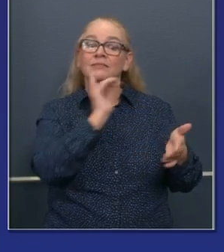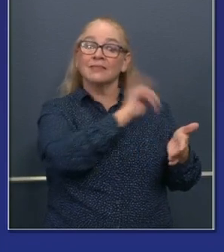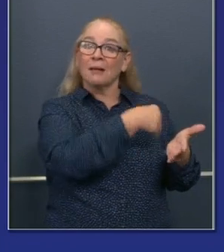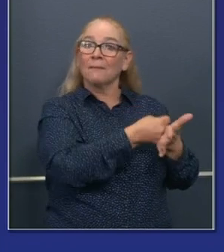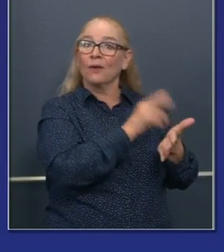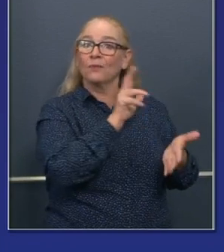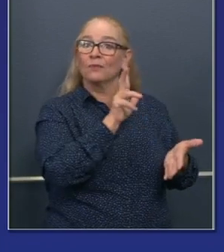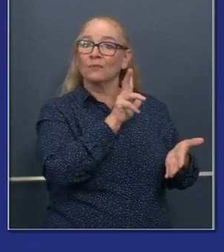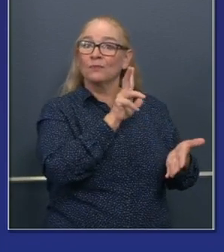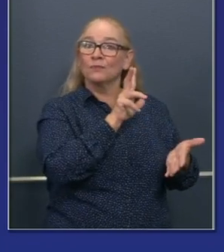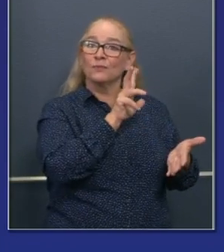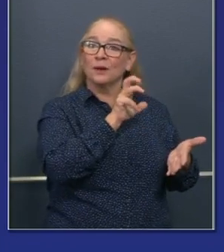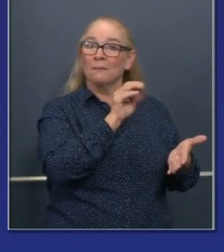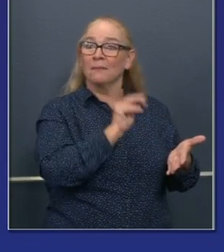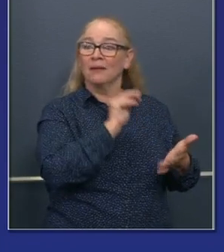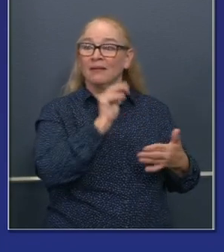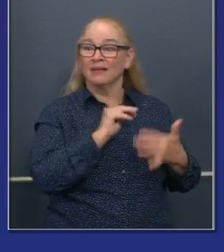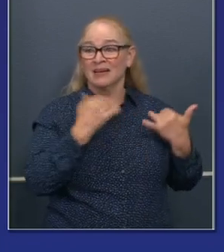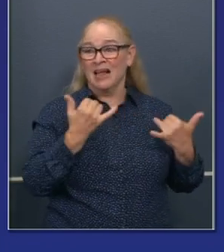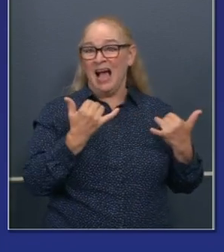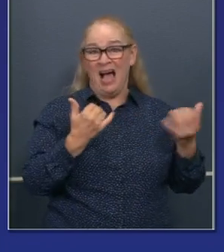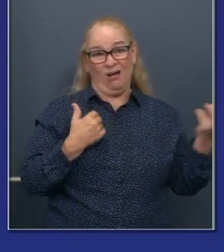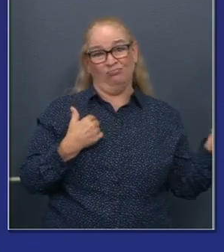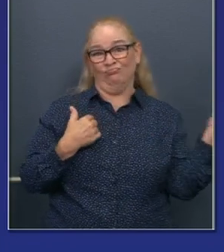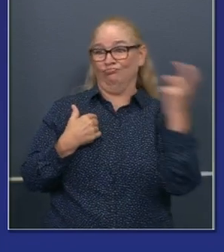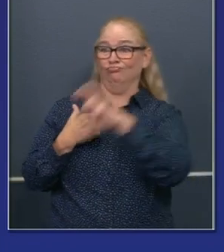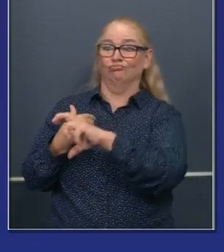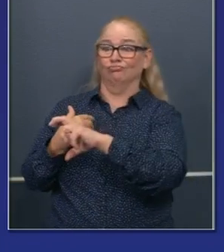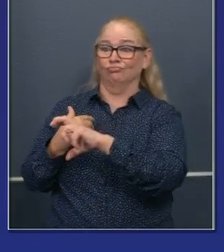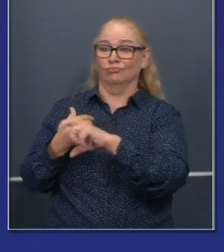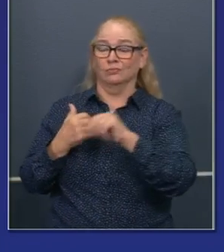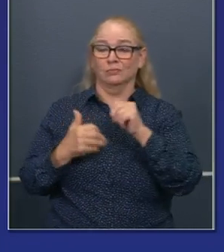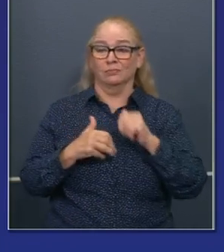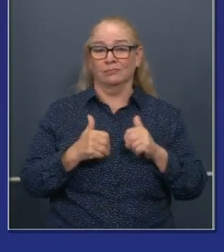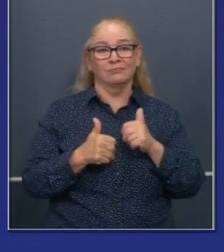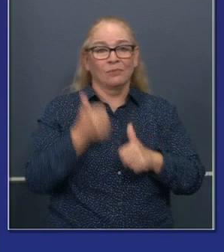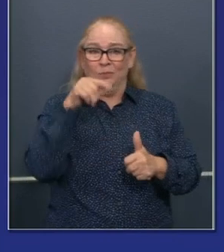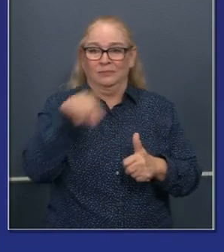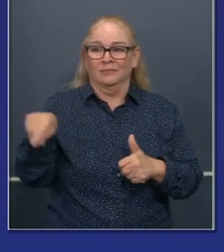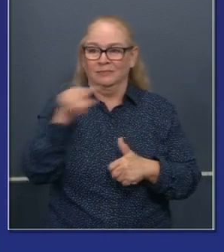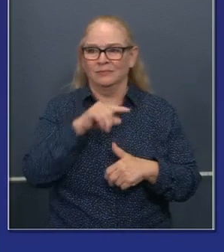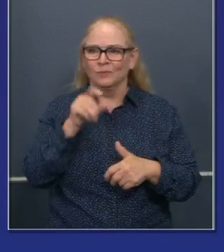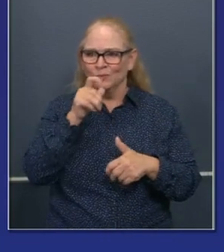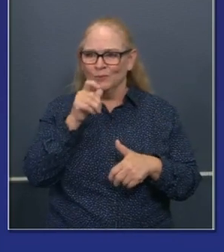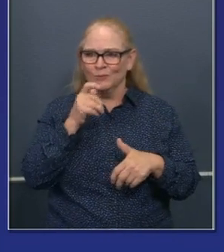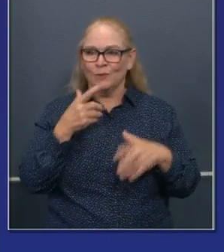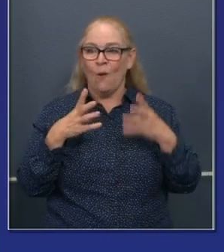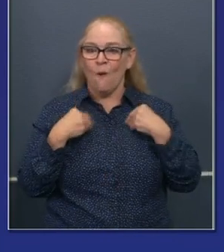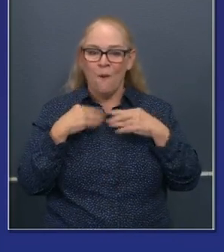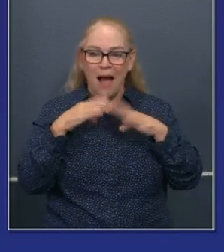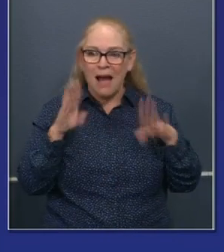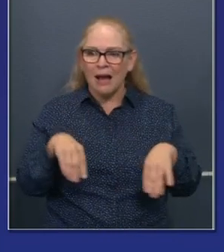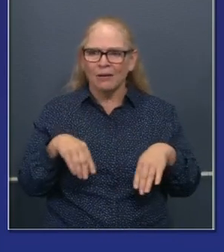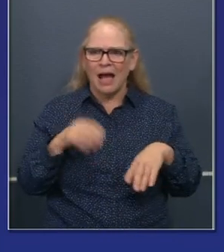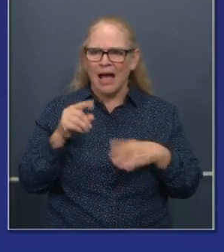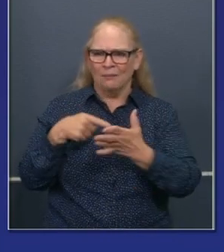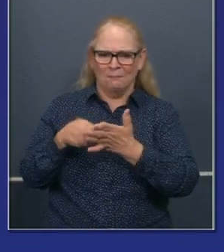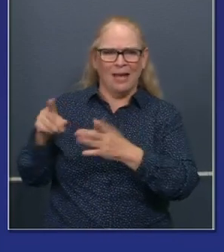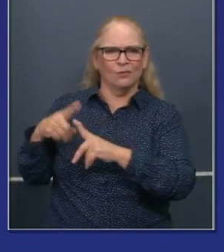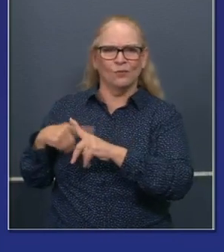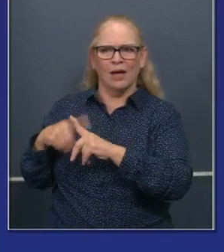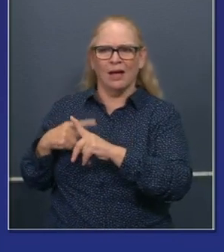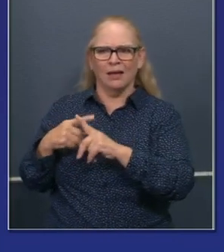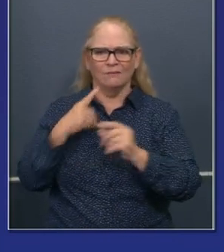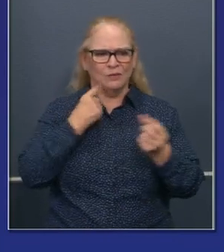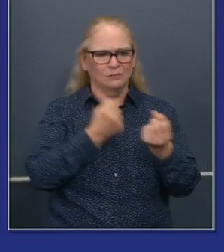address the needs again of our most, uh, well, most vulnerable homeowners and renters. Uh, so this is to really help